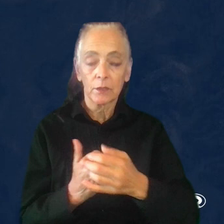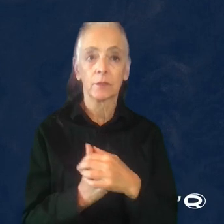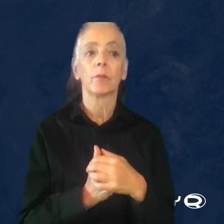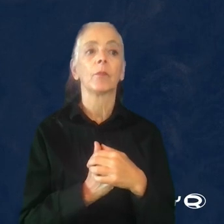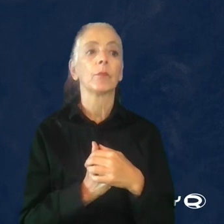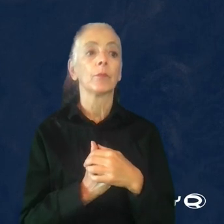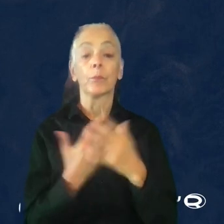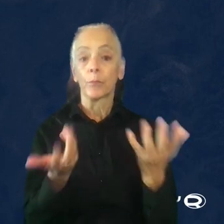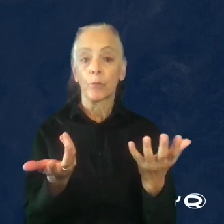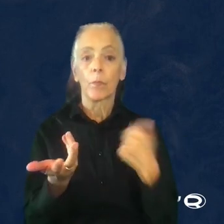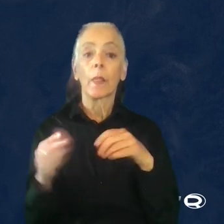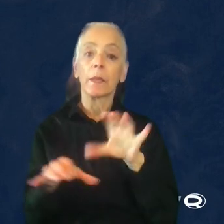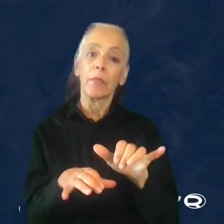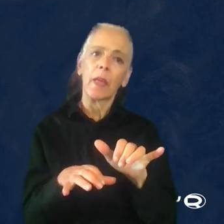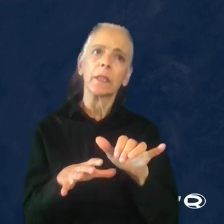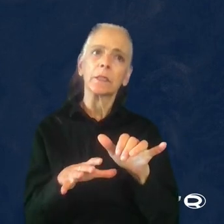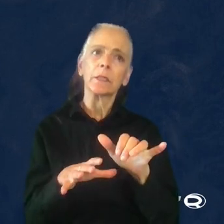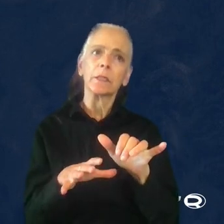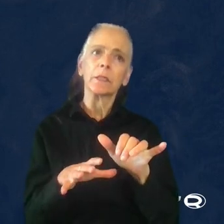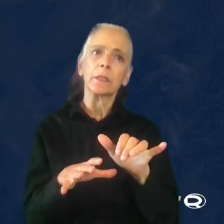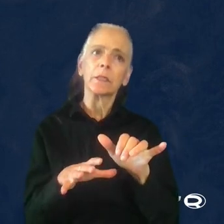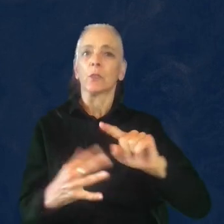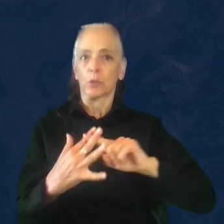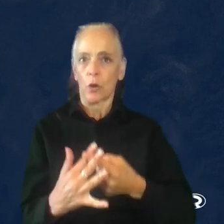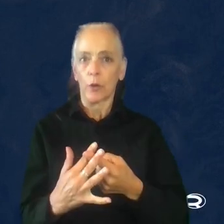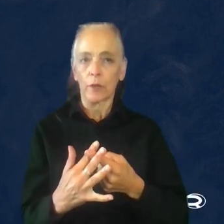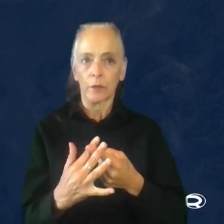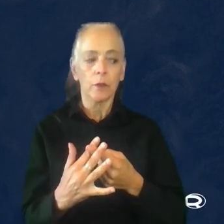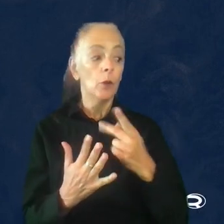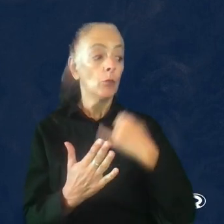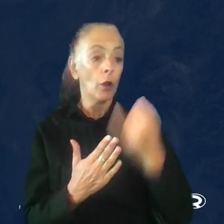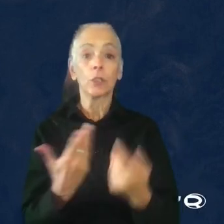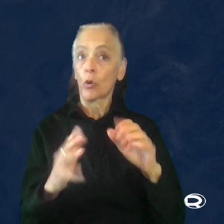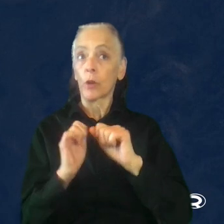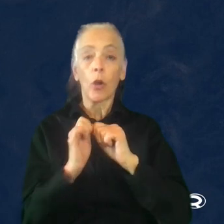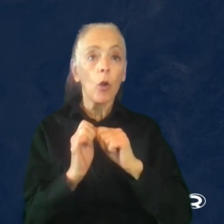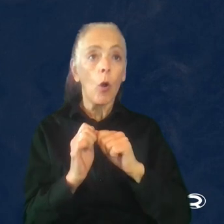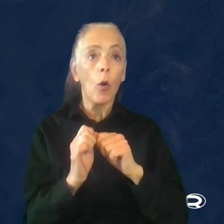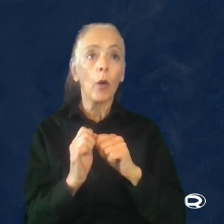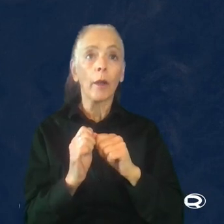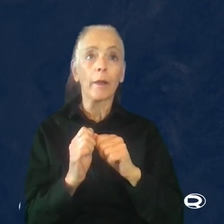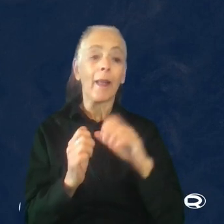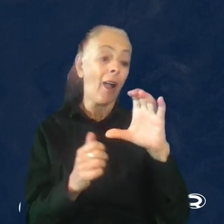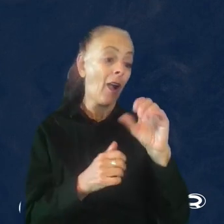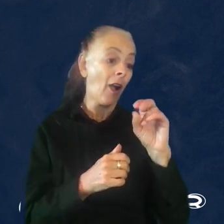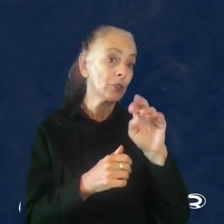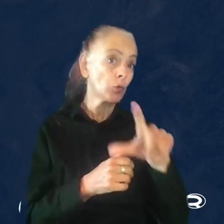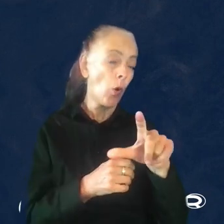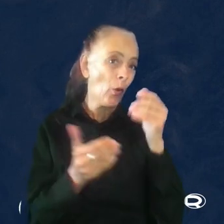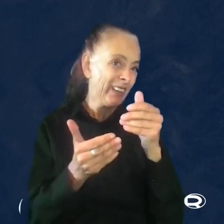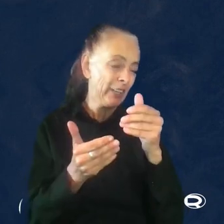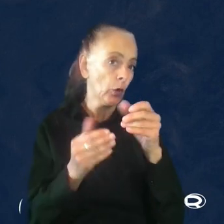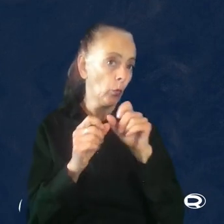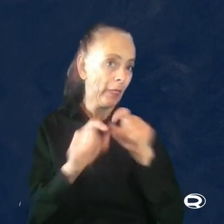So I was doing this fairly soon after starting and projects were ongoing and for control, not so far from release. So things needed